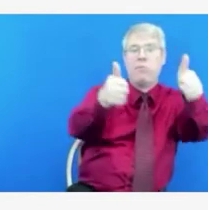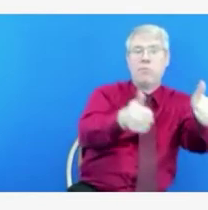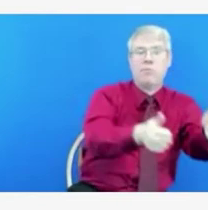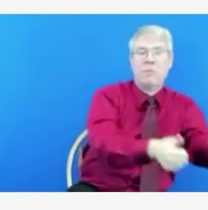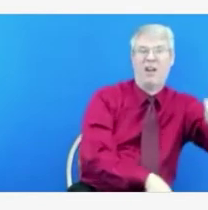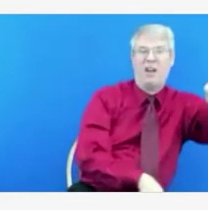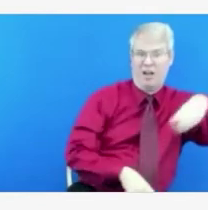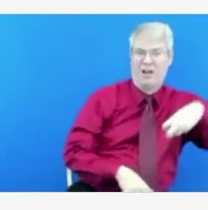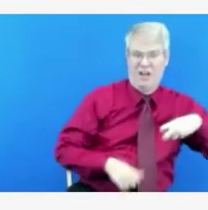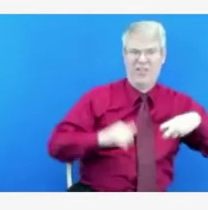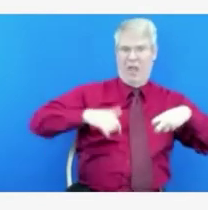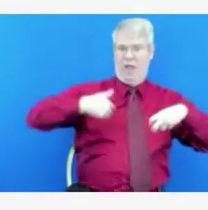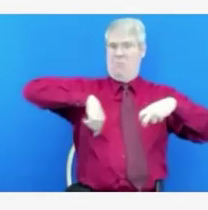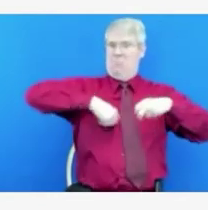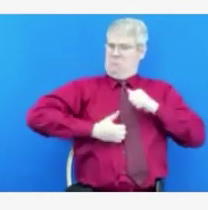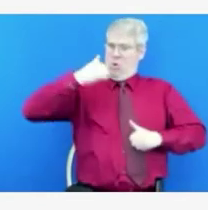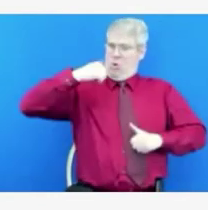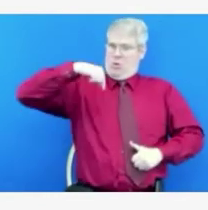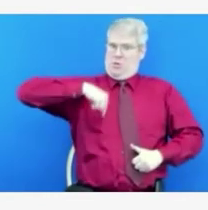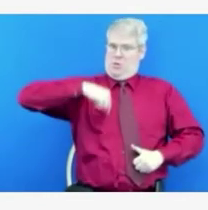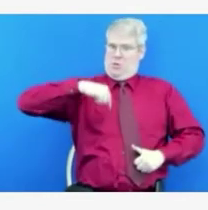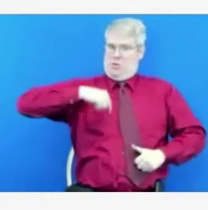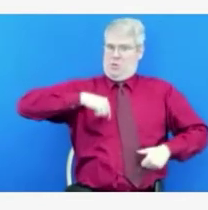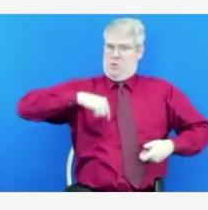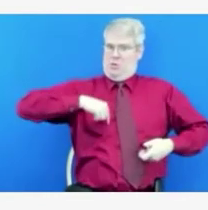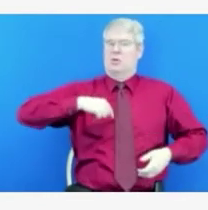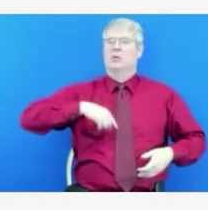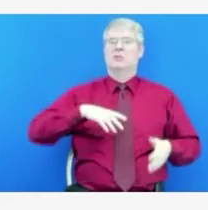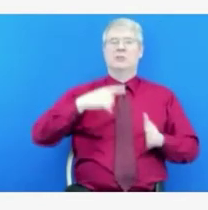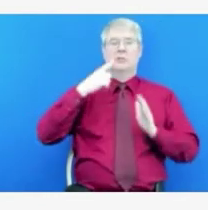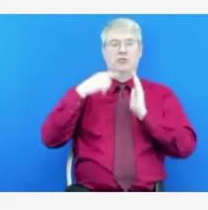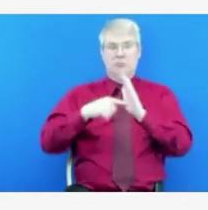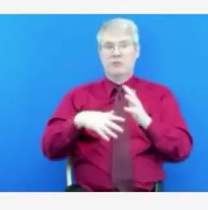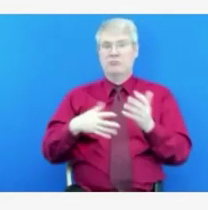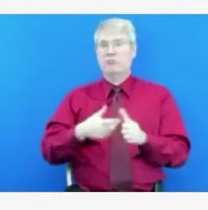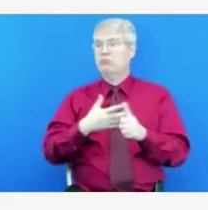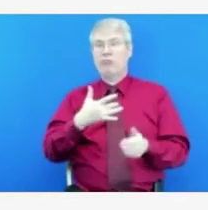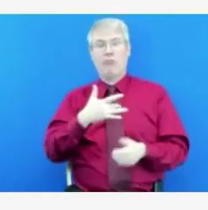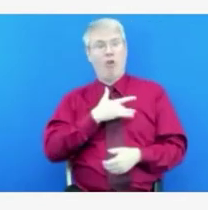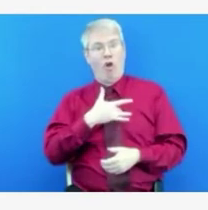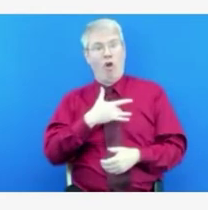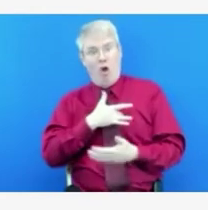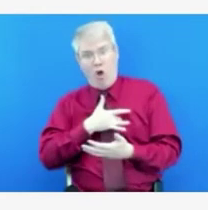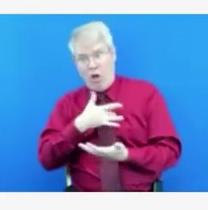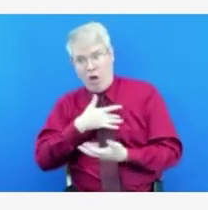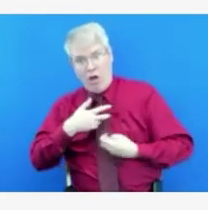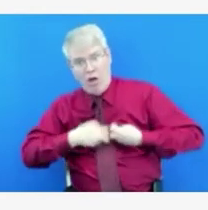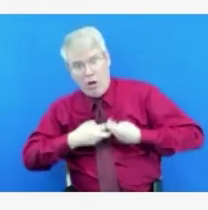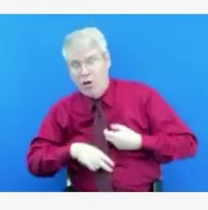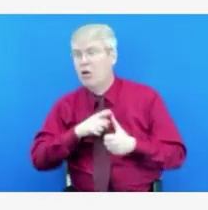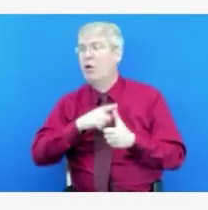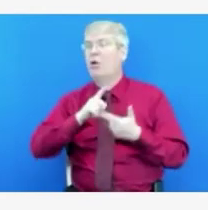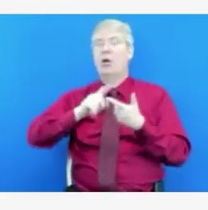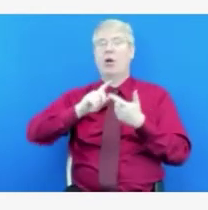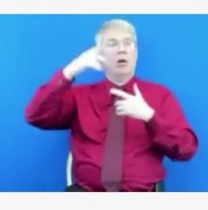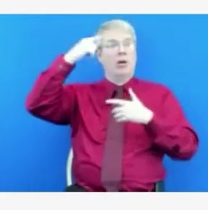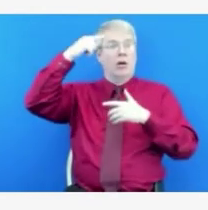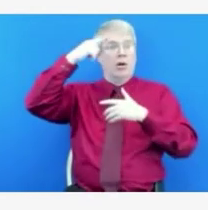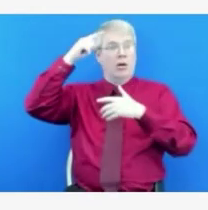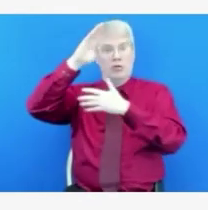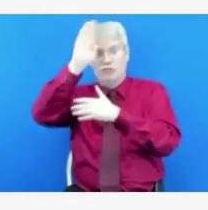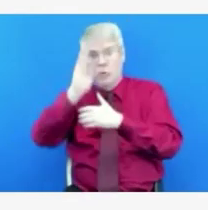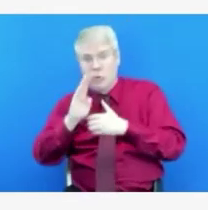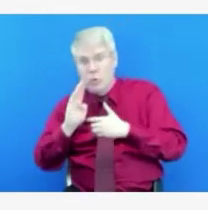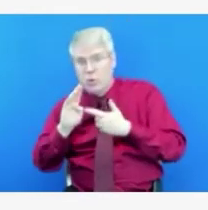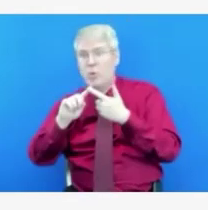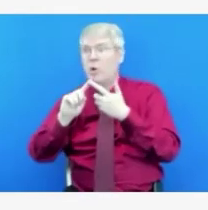the front of the line are we able to take care of them. As I said, we've shut down all but medically necessary, excuse me, we've shut down